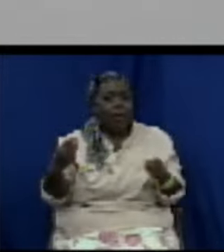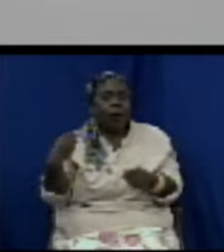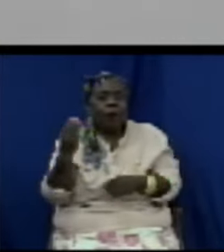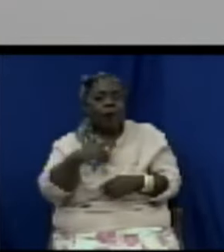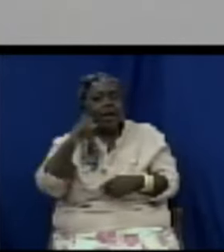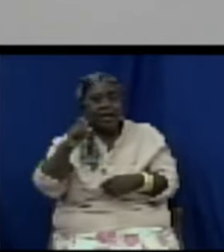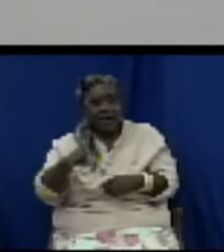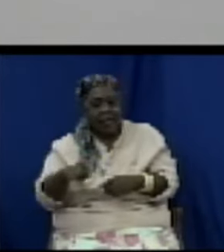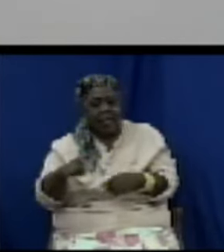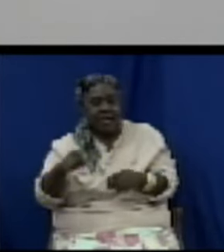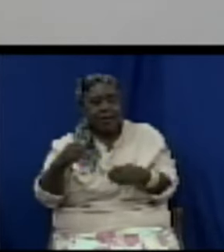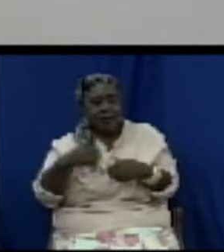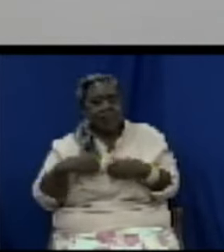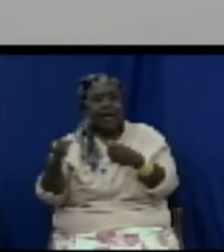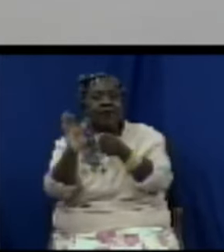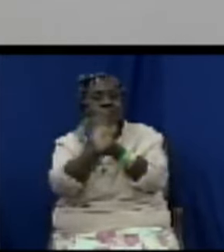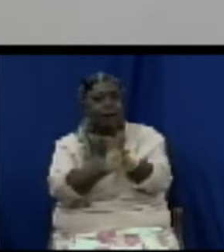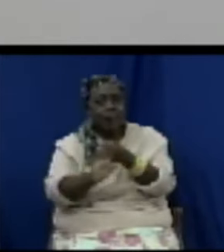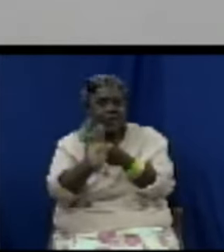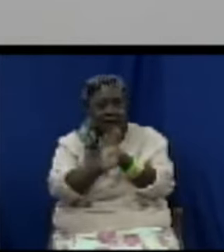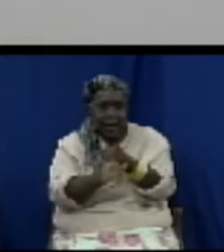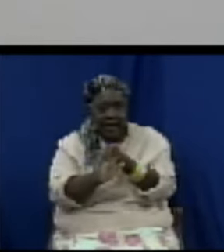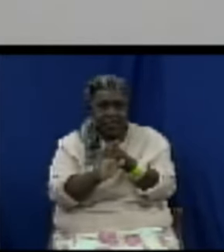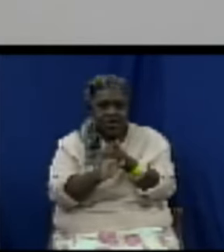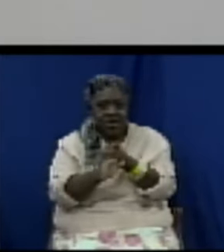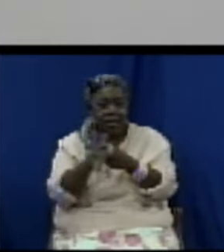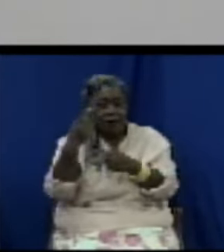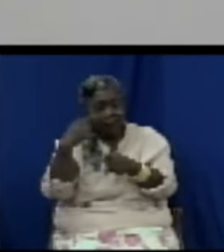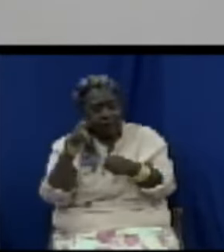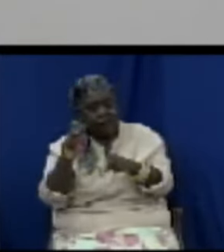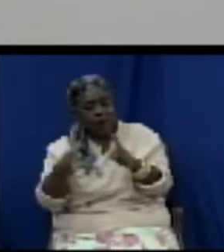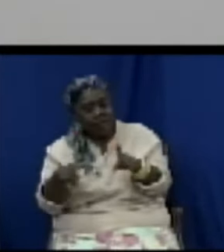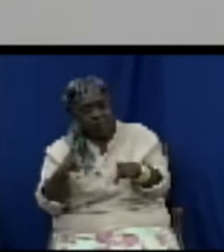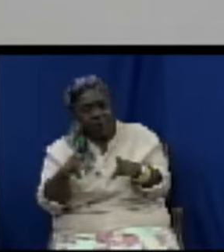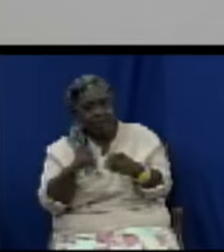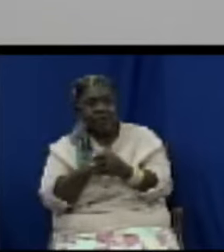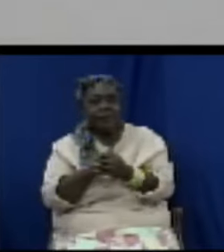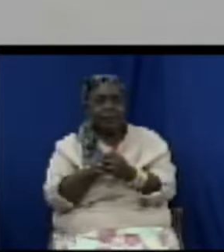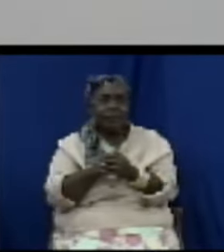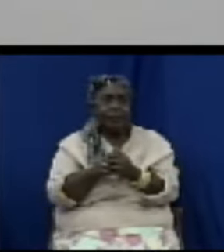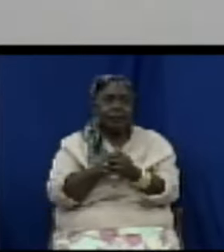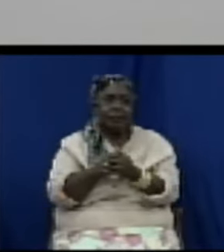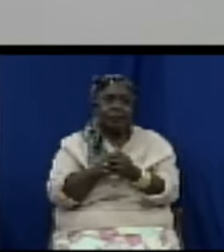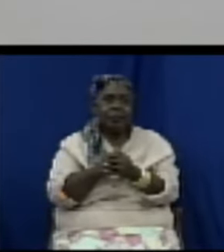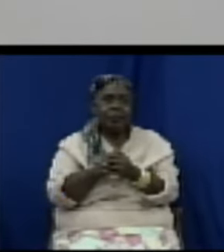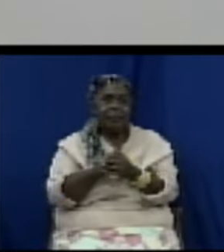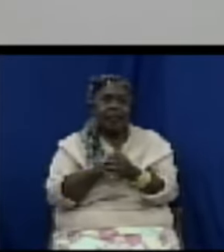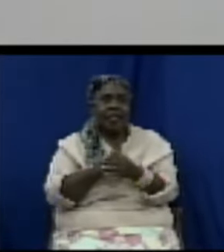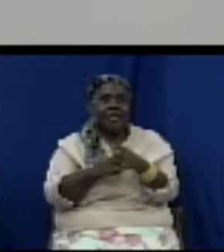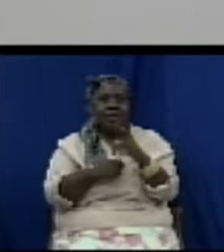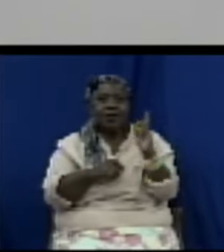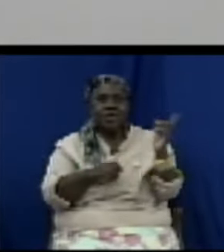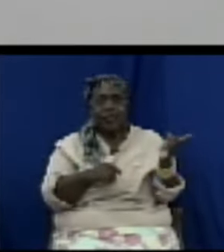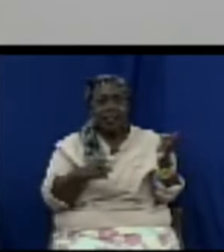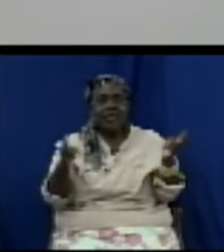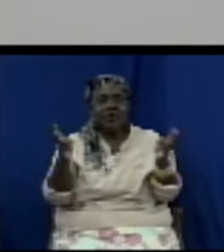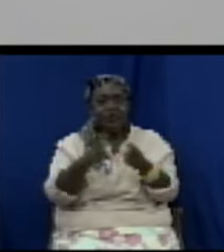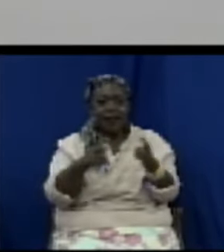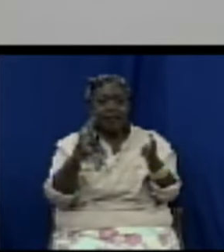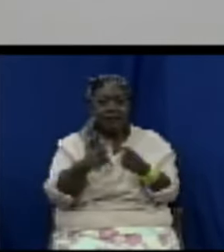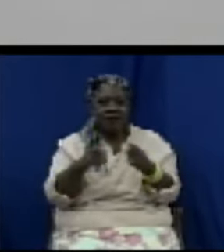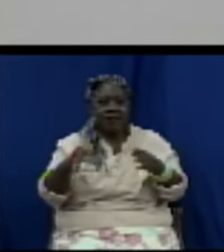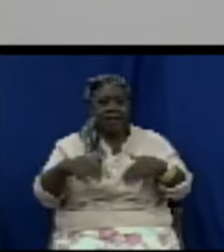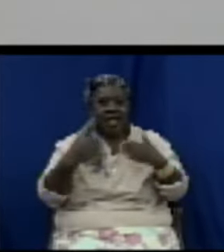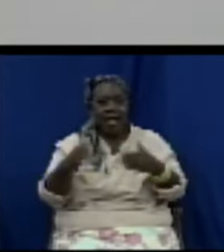the innovators the entrepreneurs and the consumers so I am very pleased that this piece of